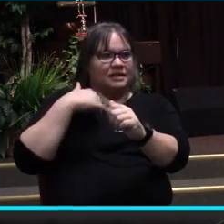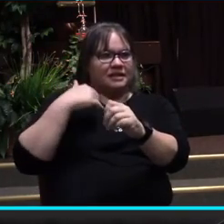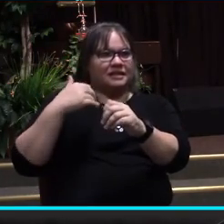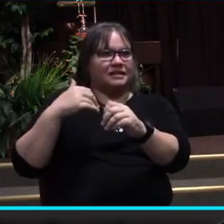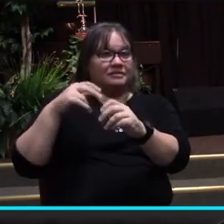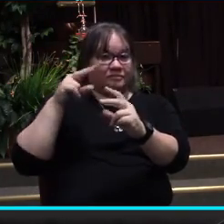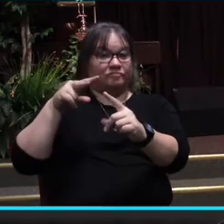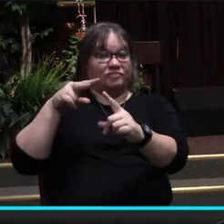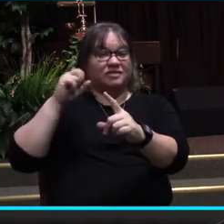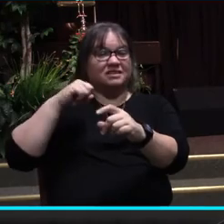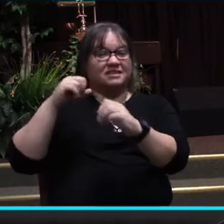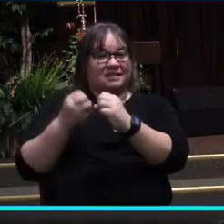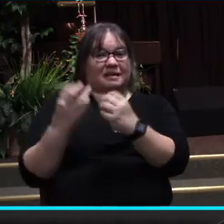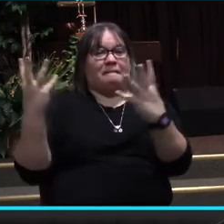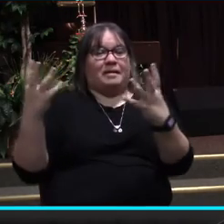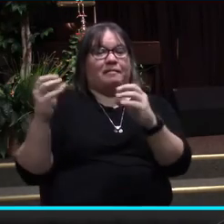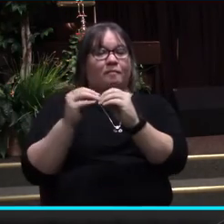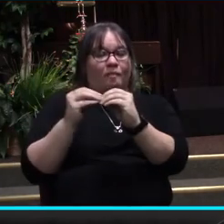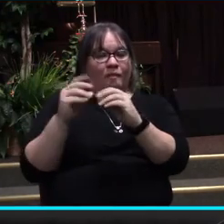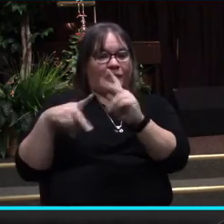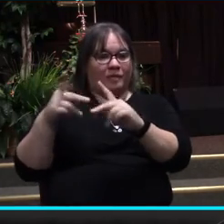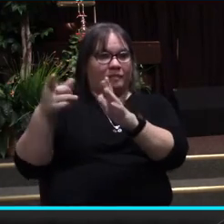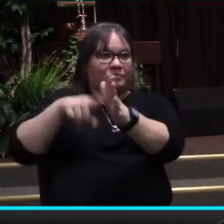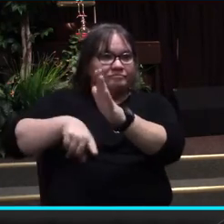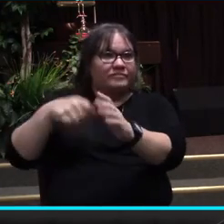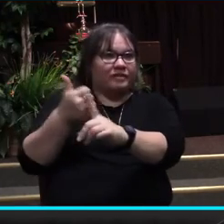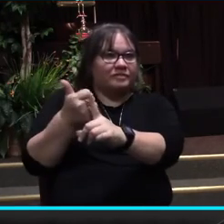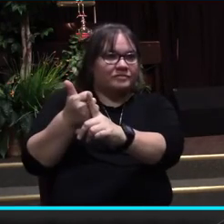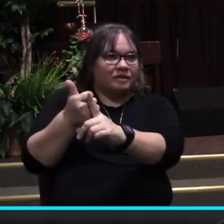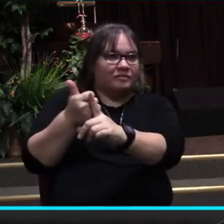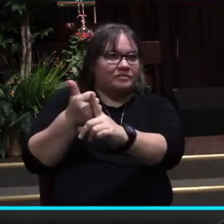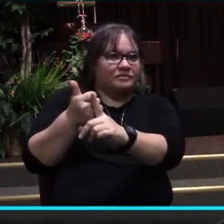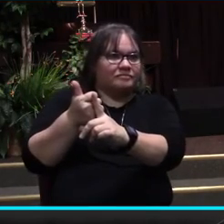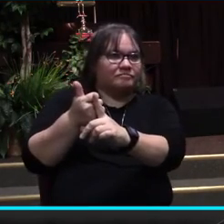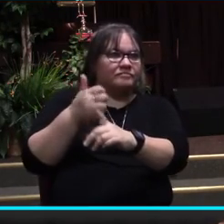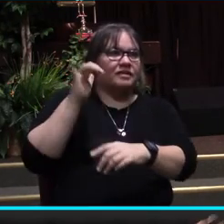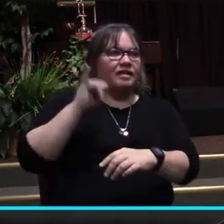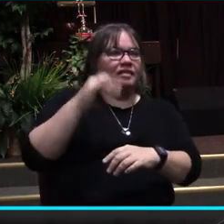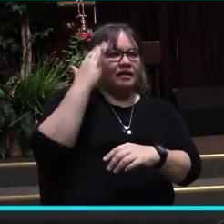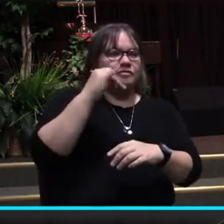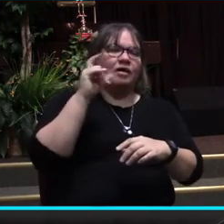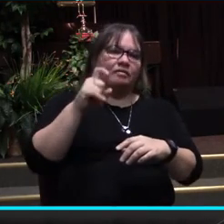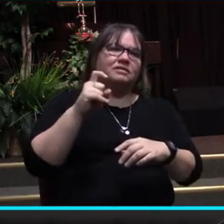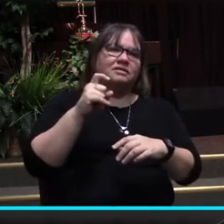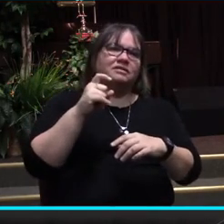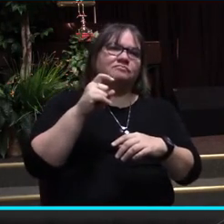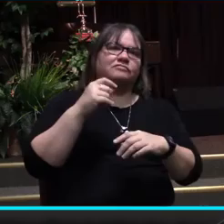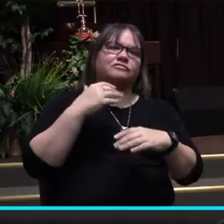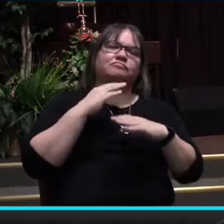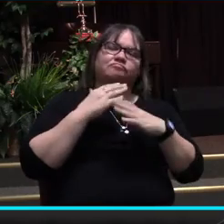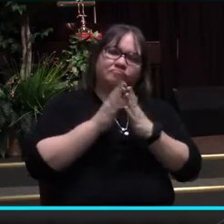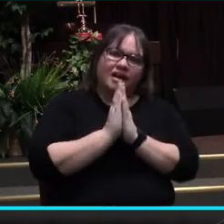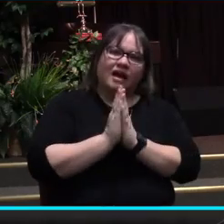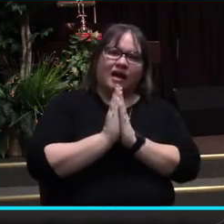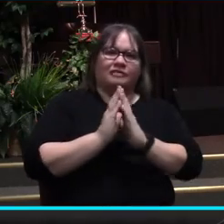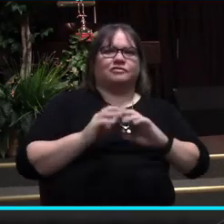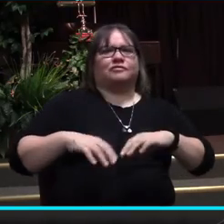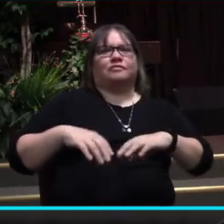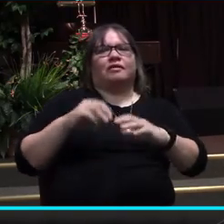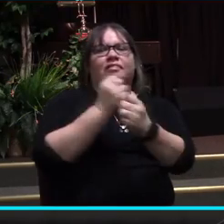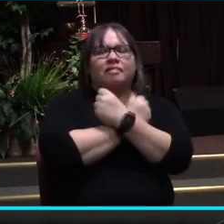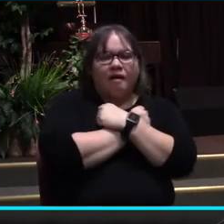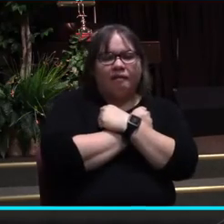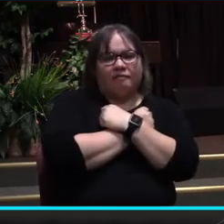observable. That's why we need to respond with love and compassion.